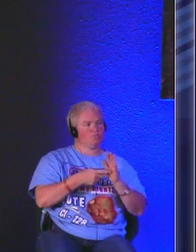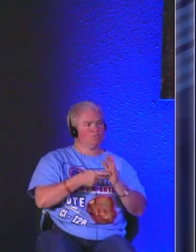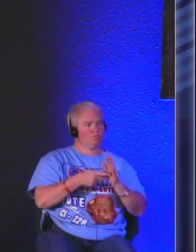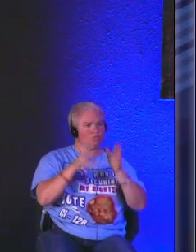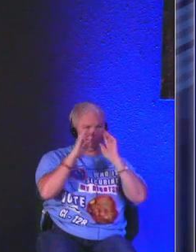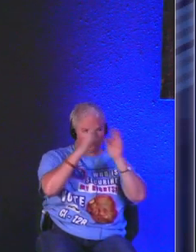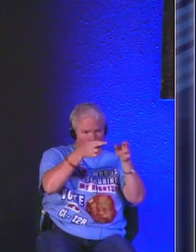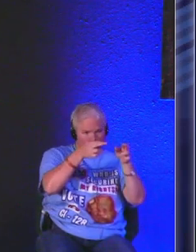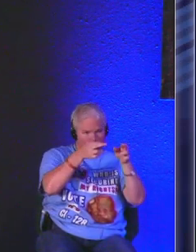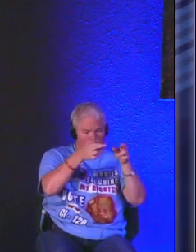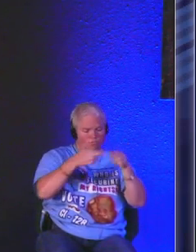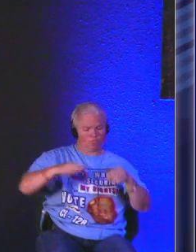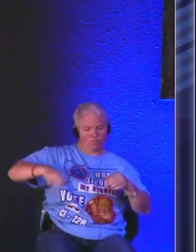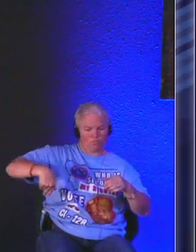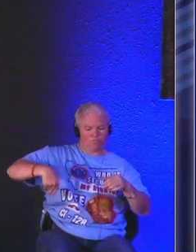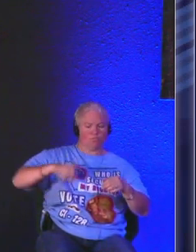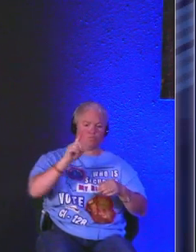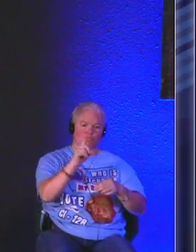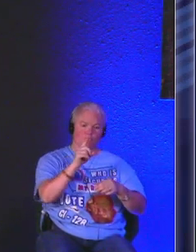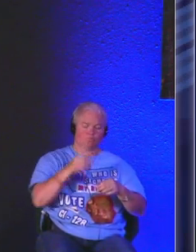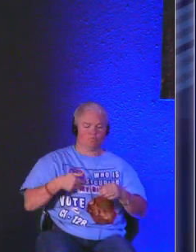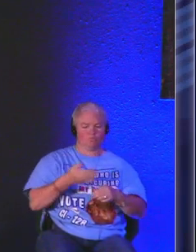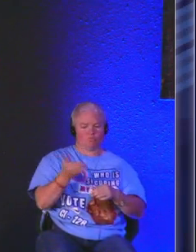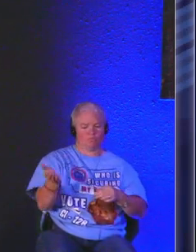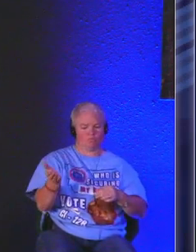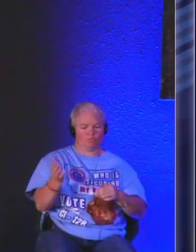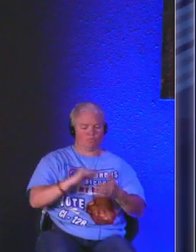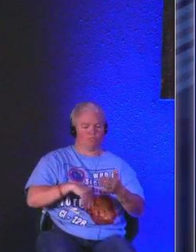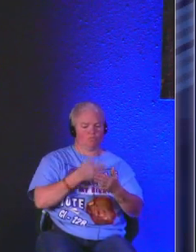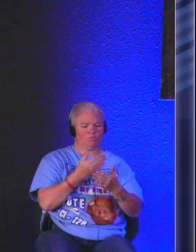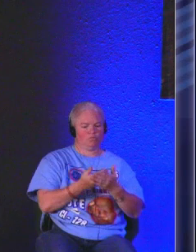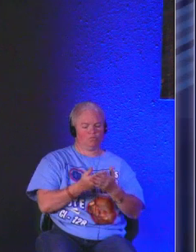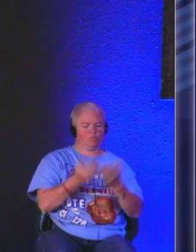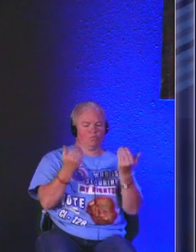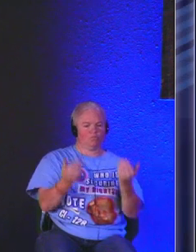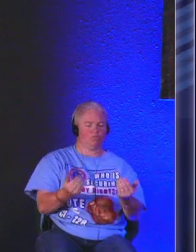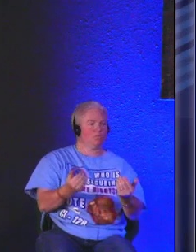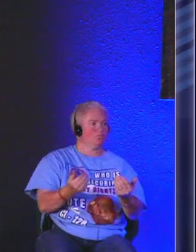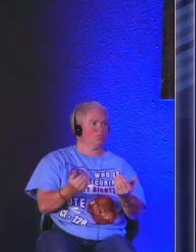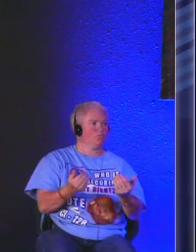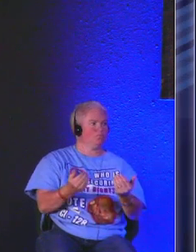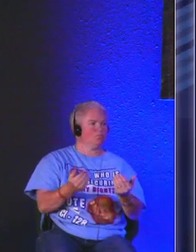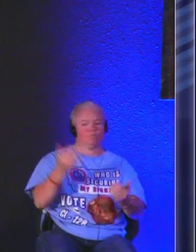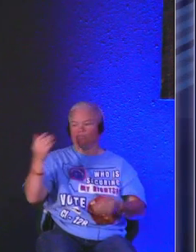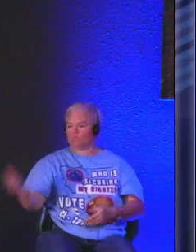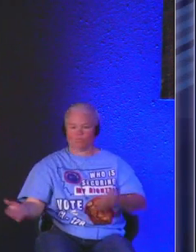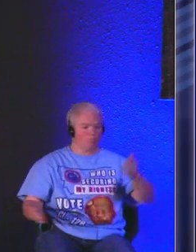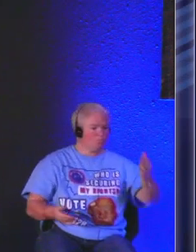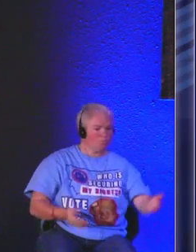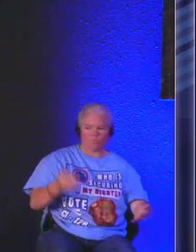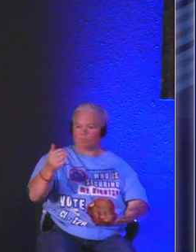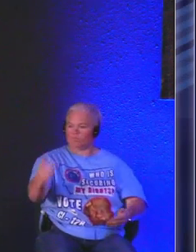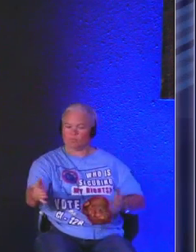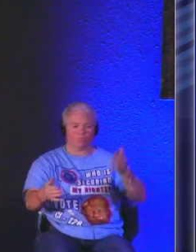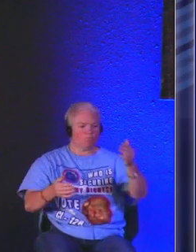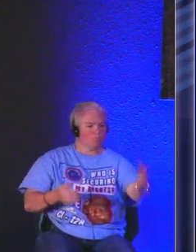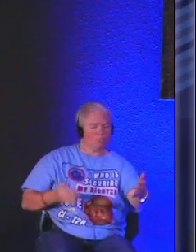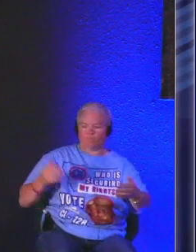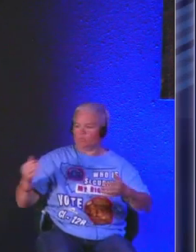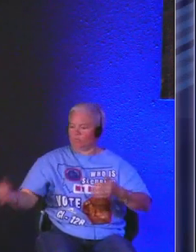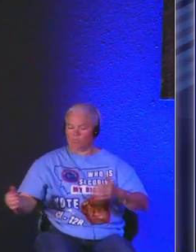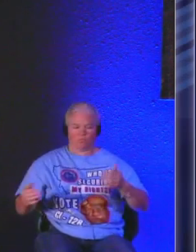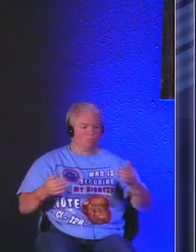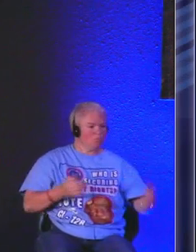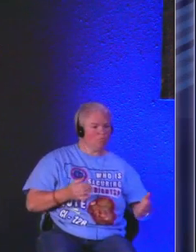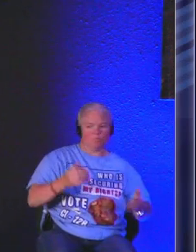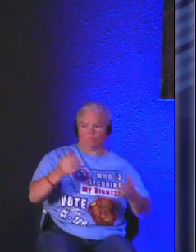man in the past it seemed like one little thing affected us all and now we've got stuff happening at such